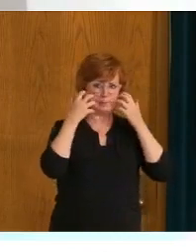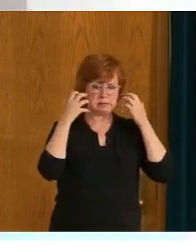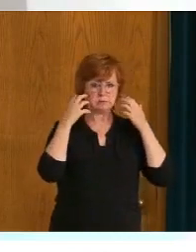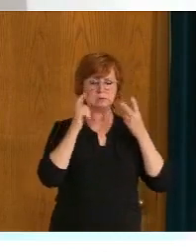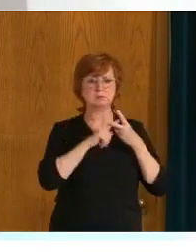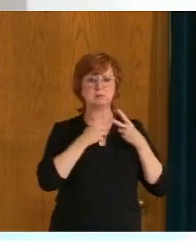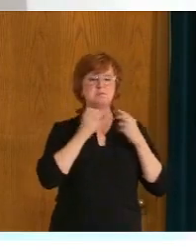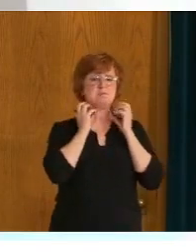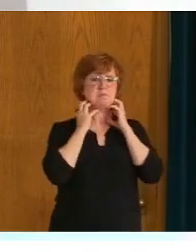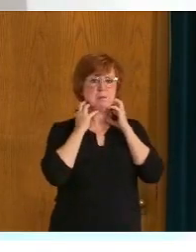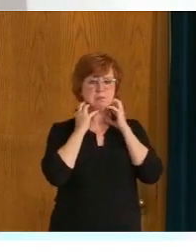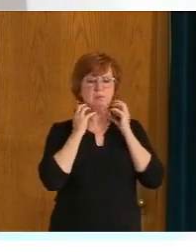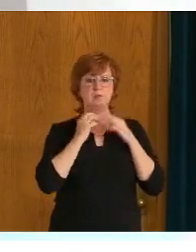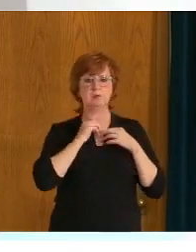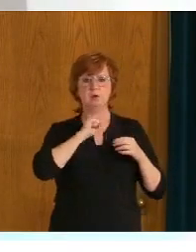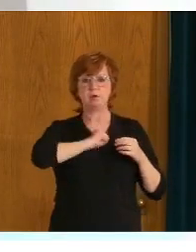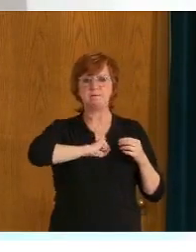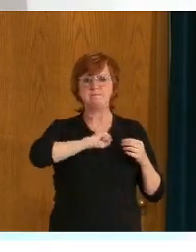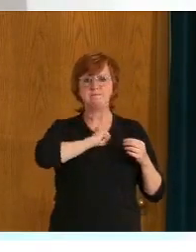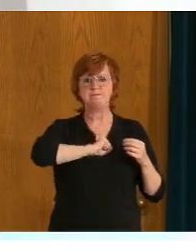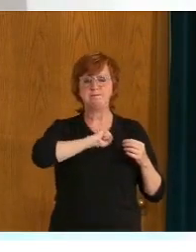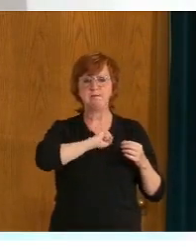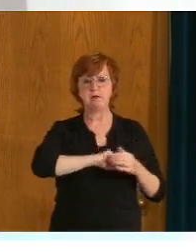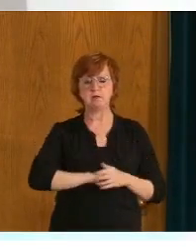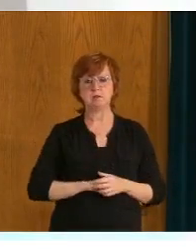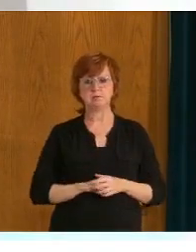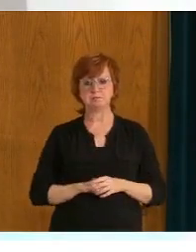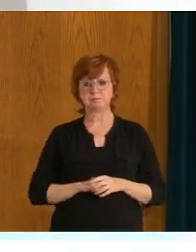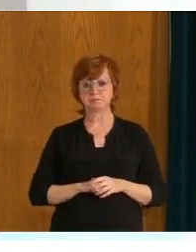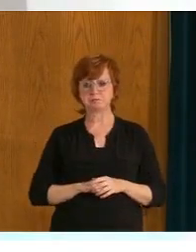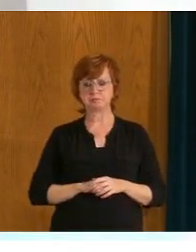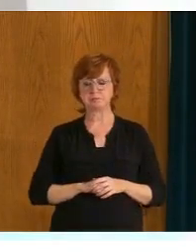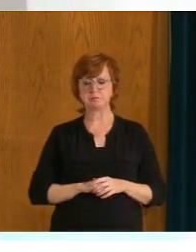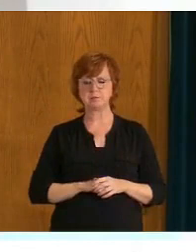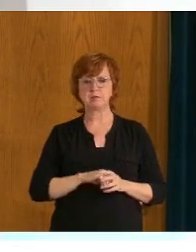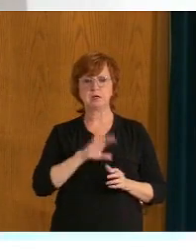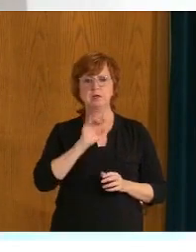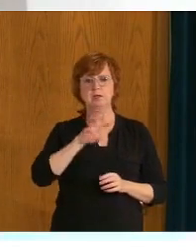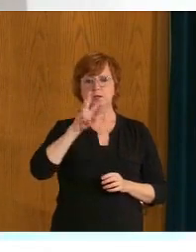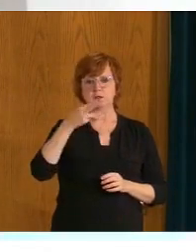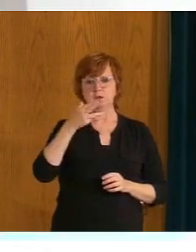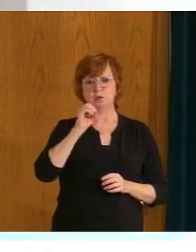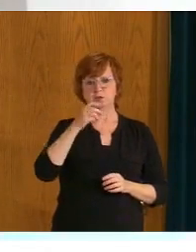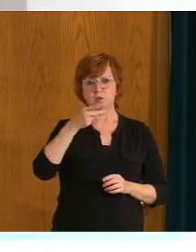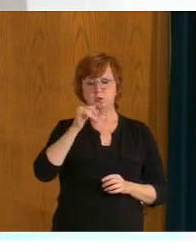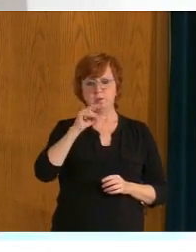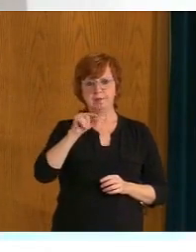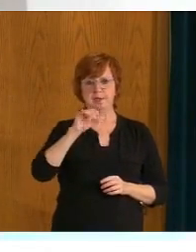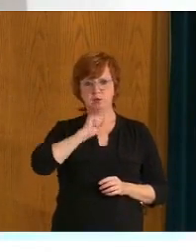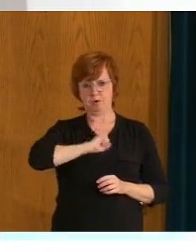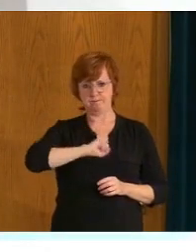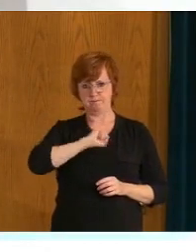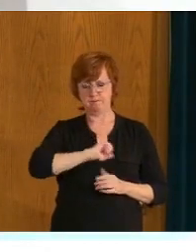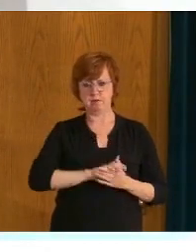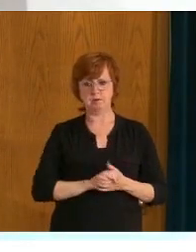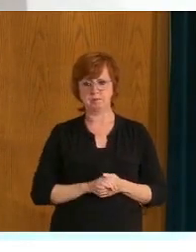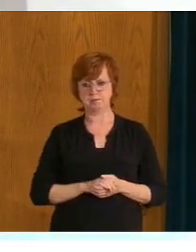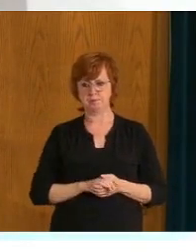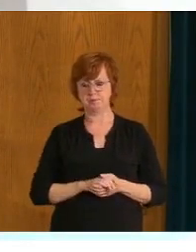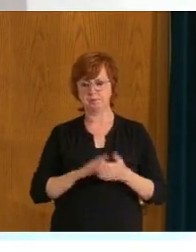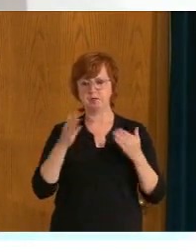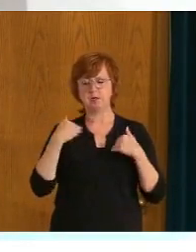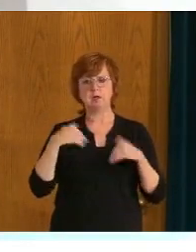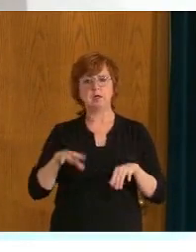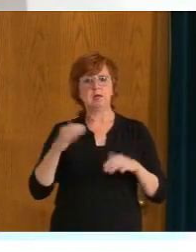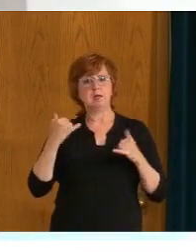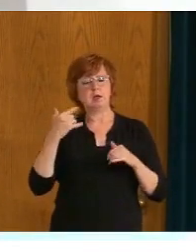many common respiratory illnesses really went away over the last 16 months because of all the precautions that